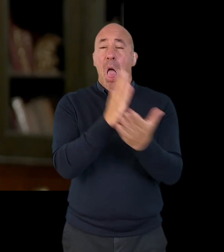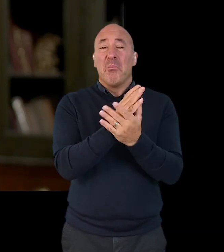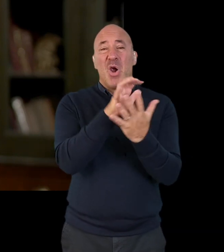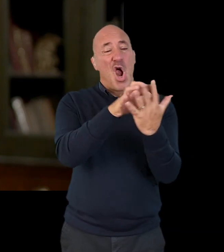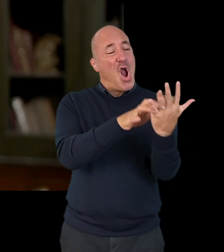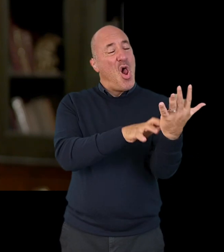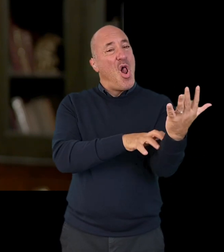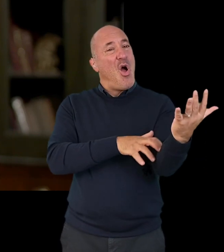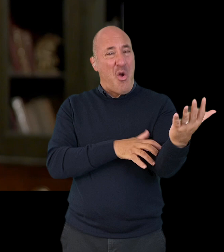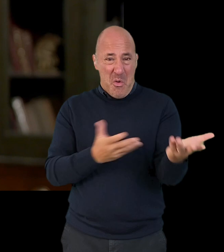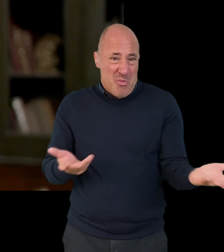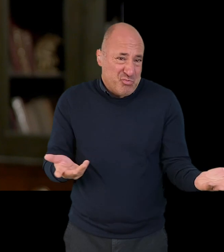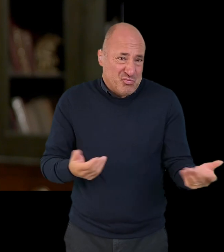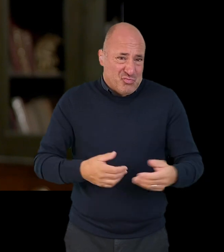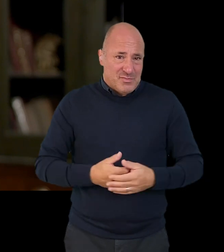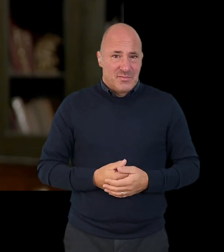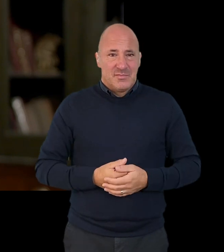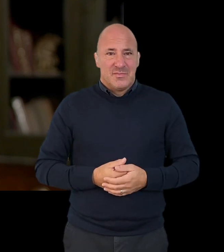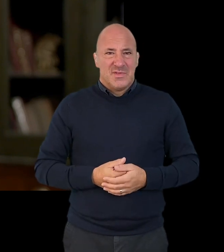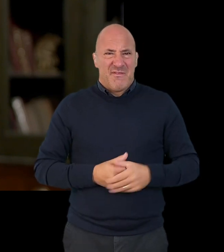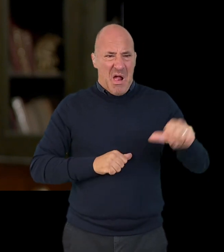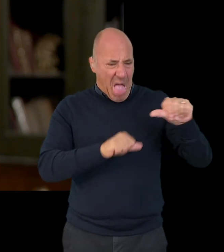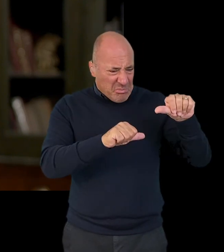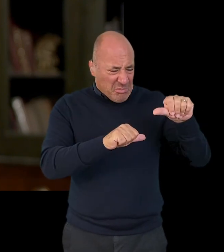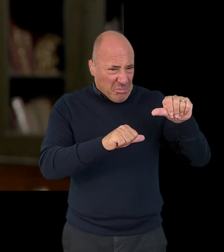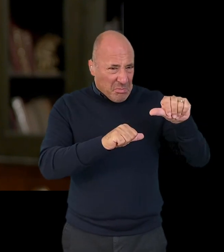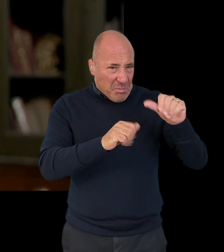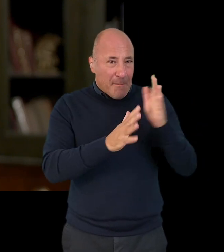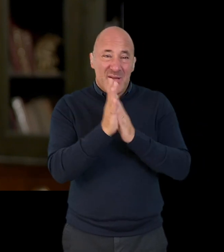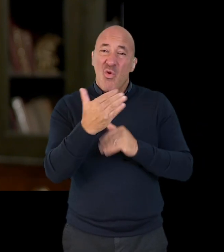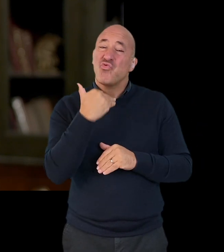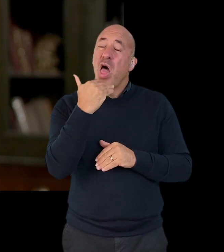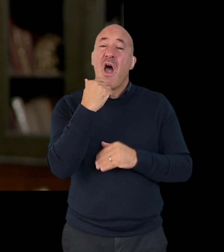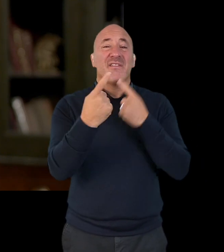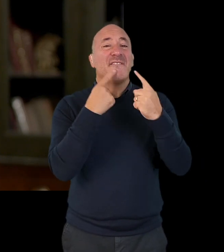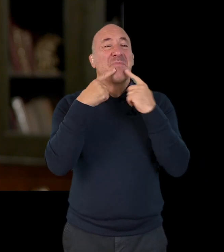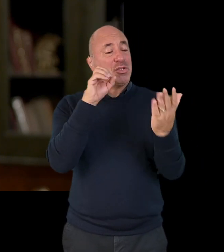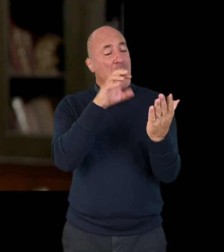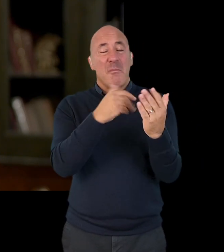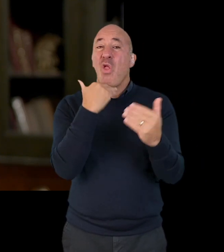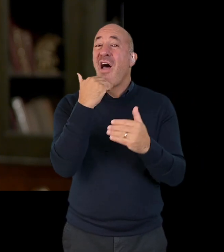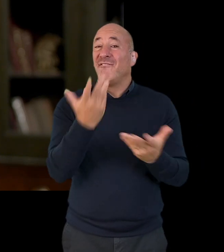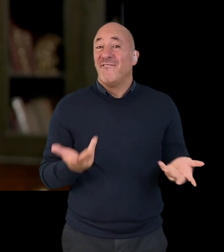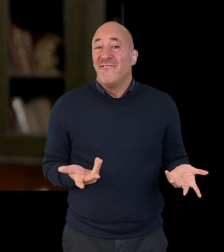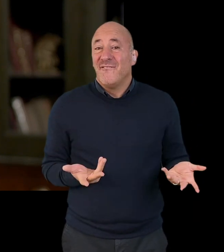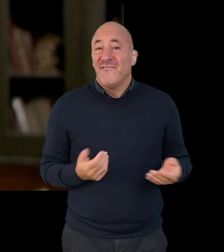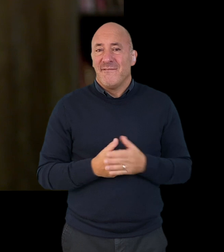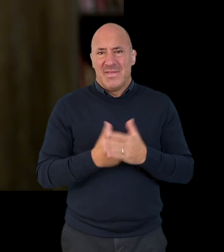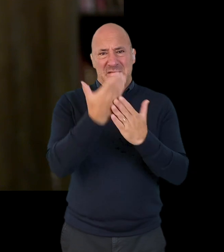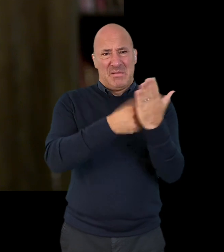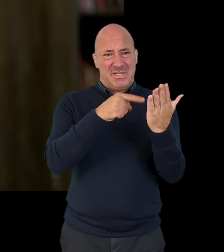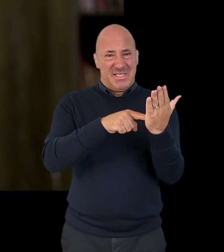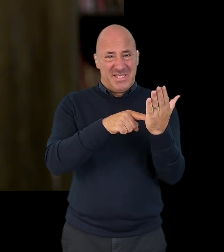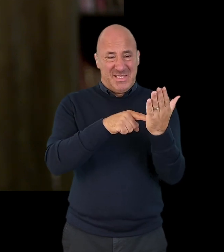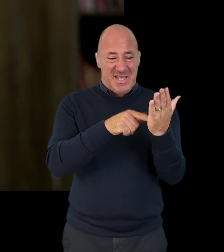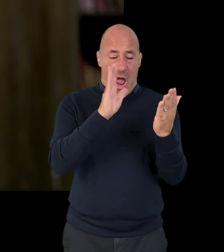chances are that statement's going to be quite long. If it's really short, then you haven't probably put in enough detail. The